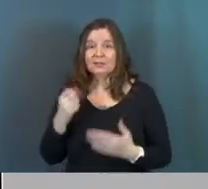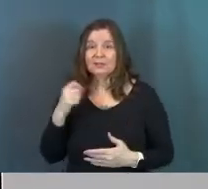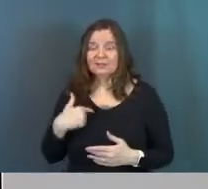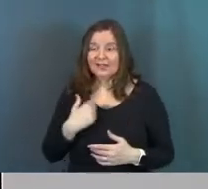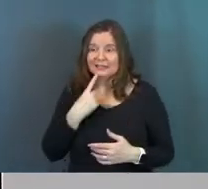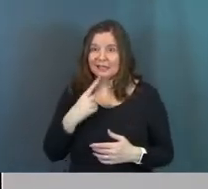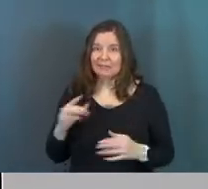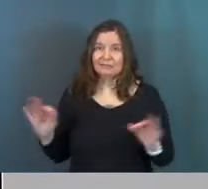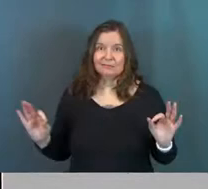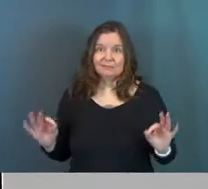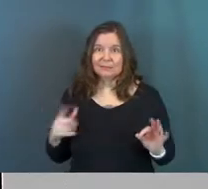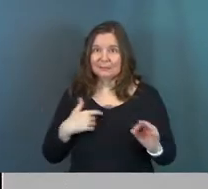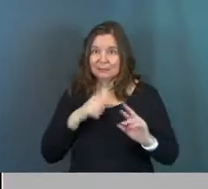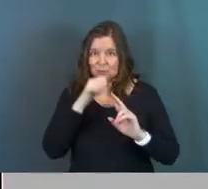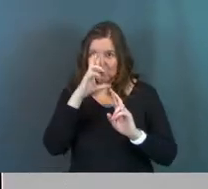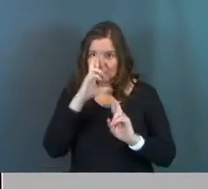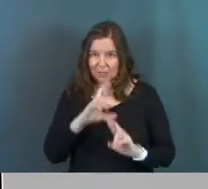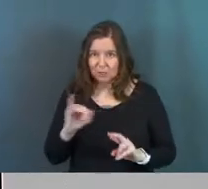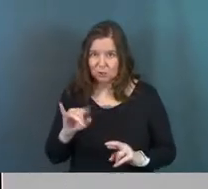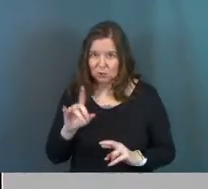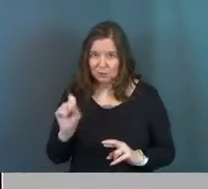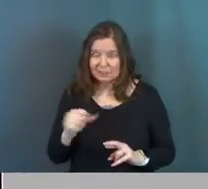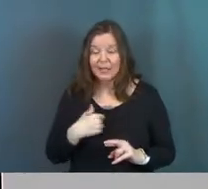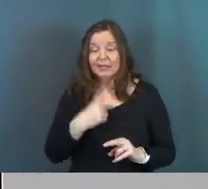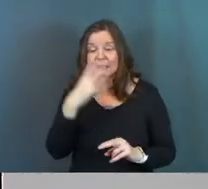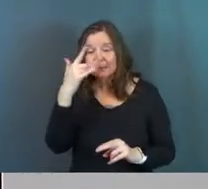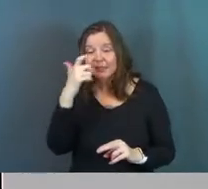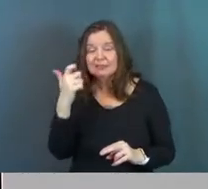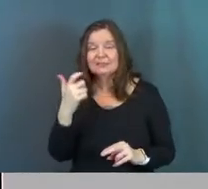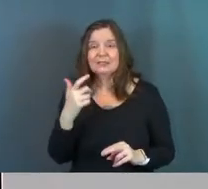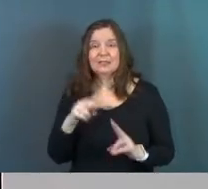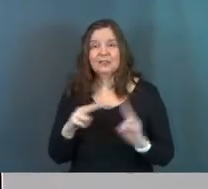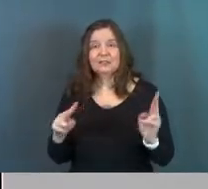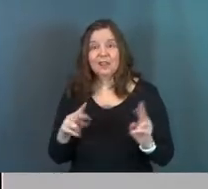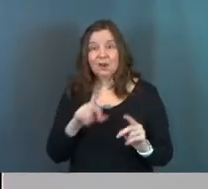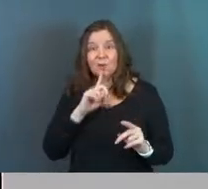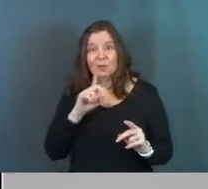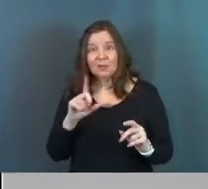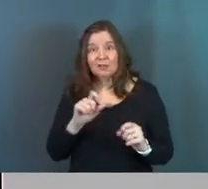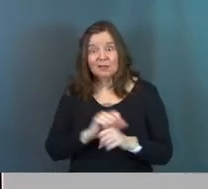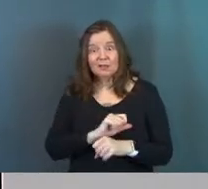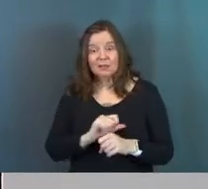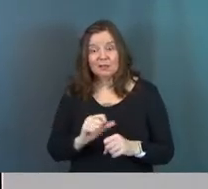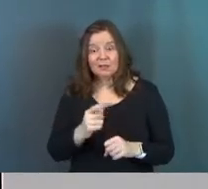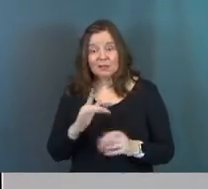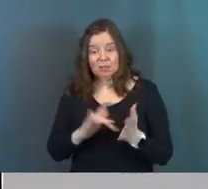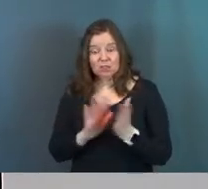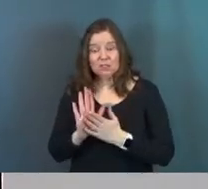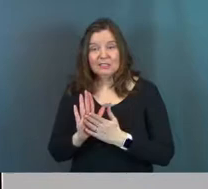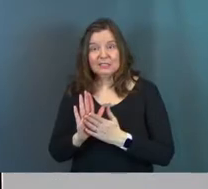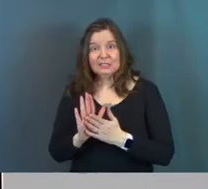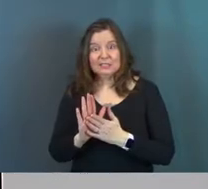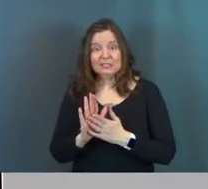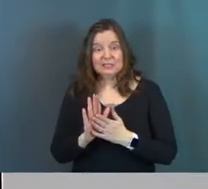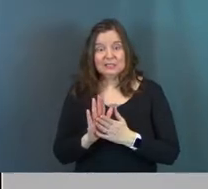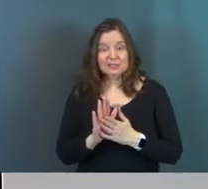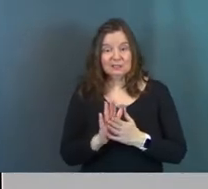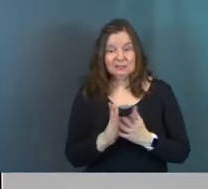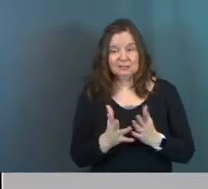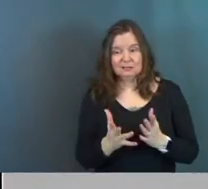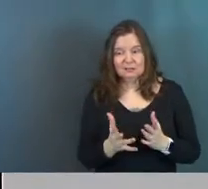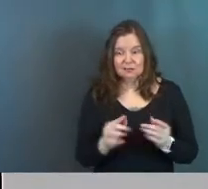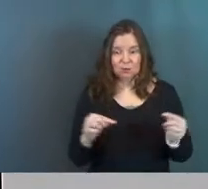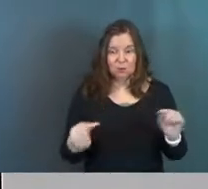silver. I didn't just say measly to be disrespectful towards Judas. I said it because it's a very real fact. Jesus was betrayed for